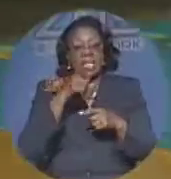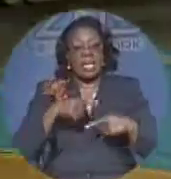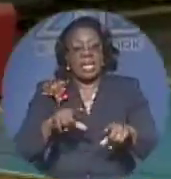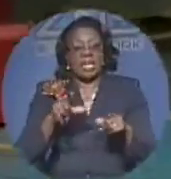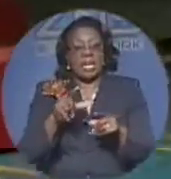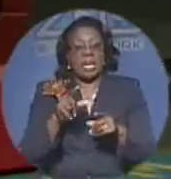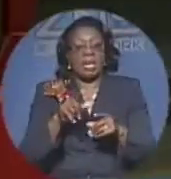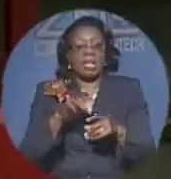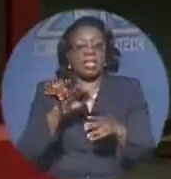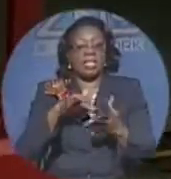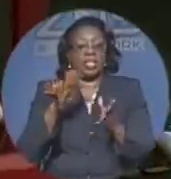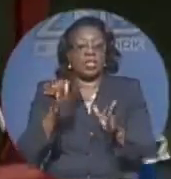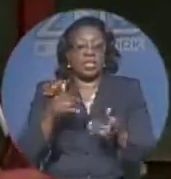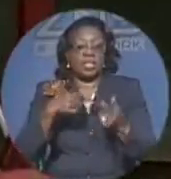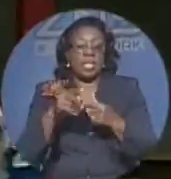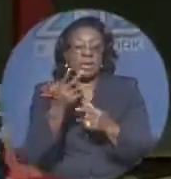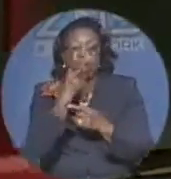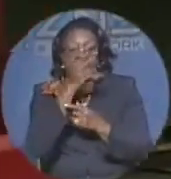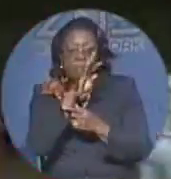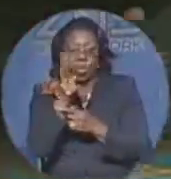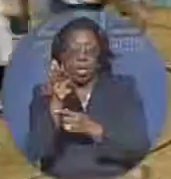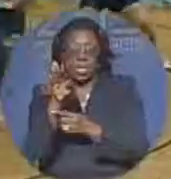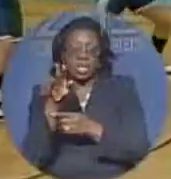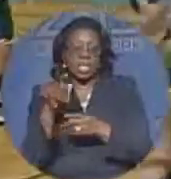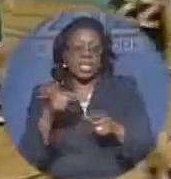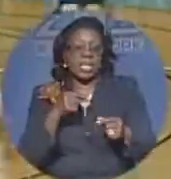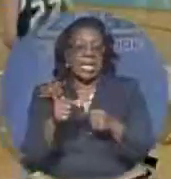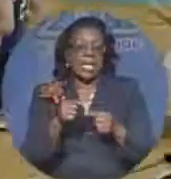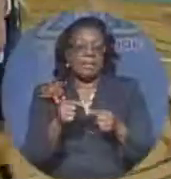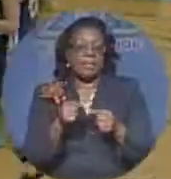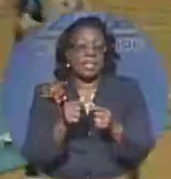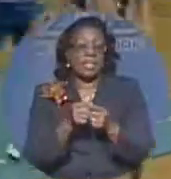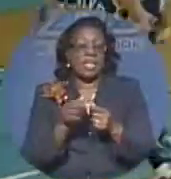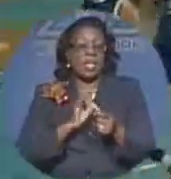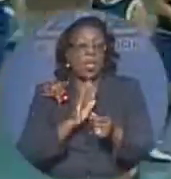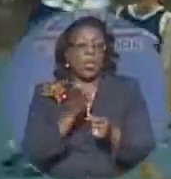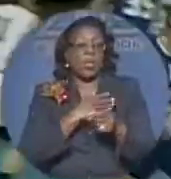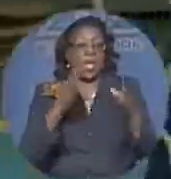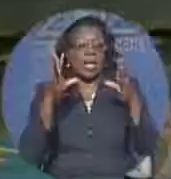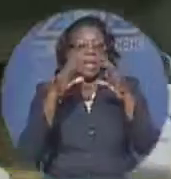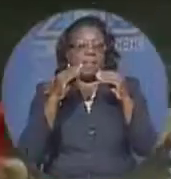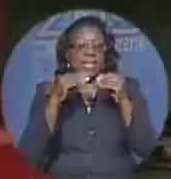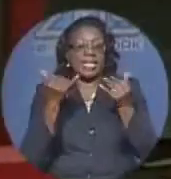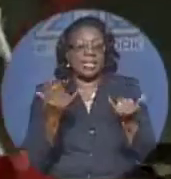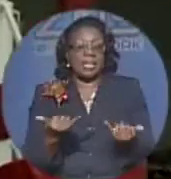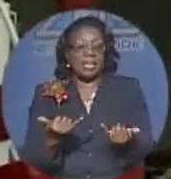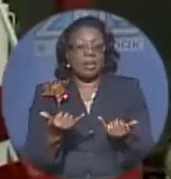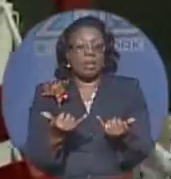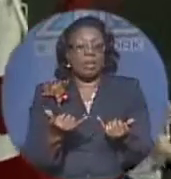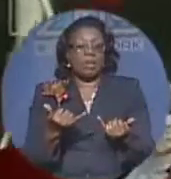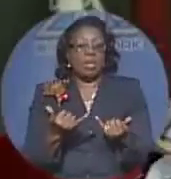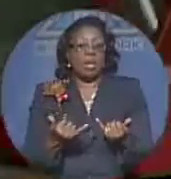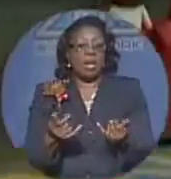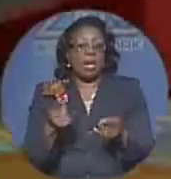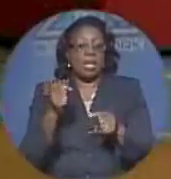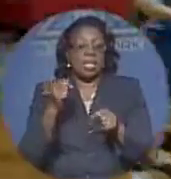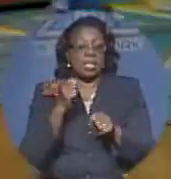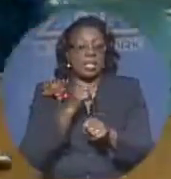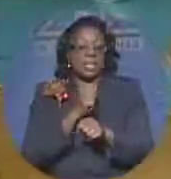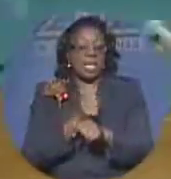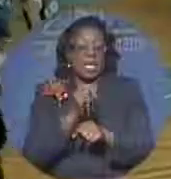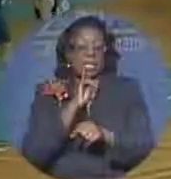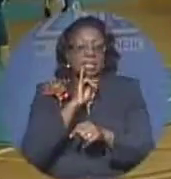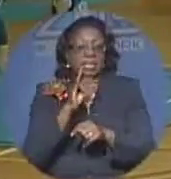first-class event. This is a new administration. are things going? We are in meetings now. Our task is